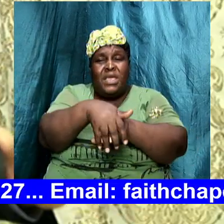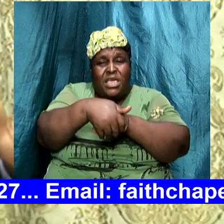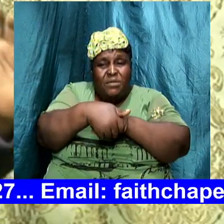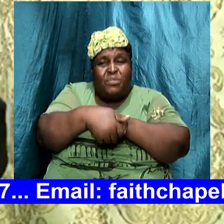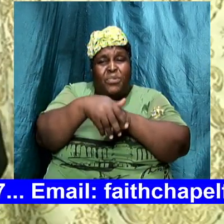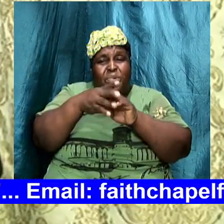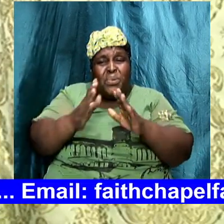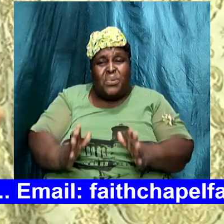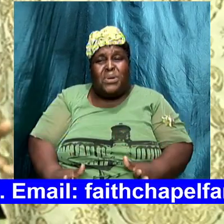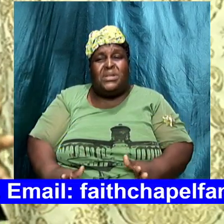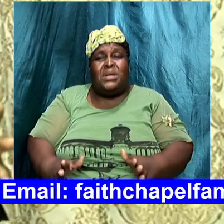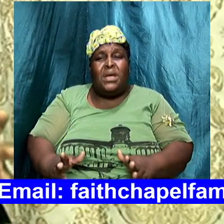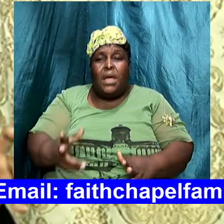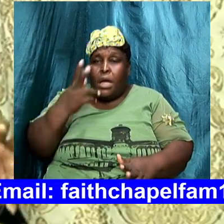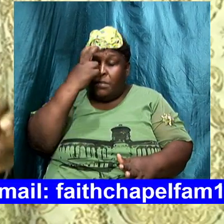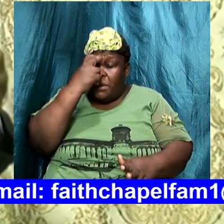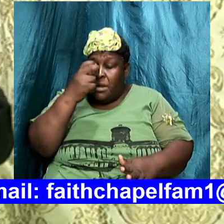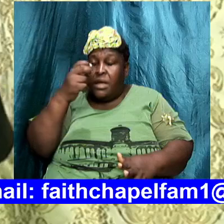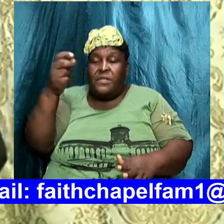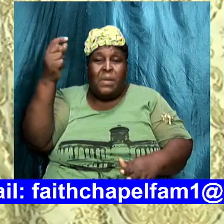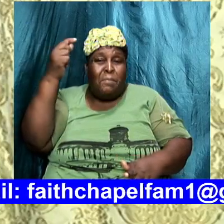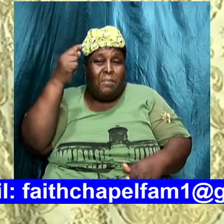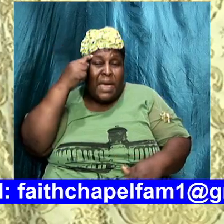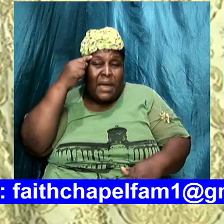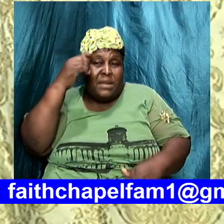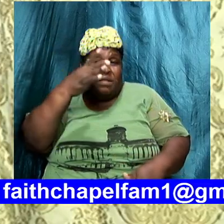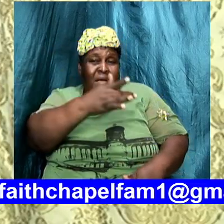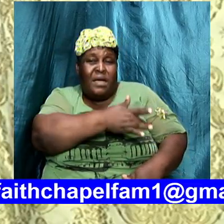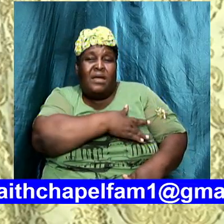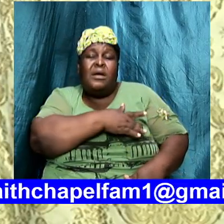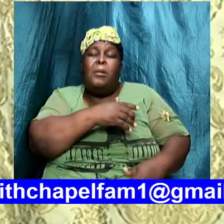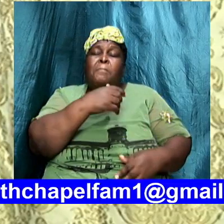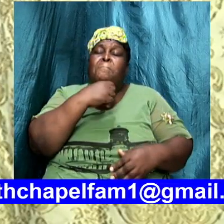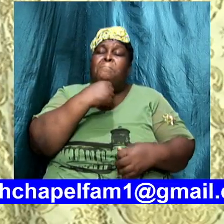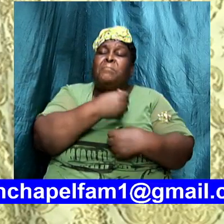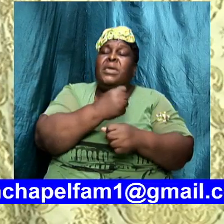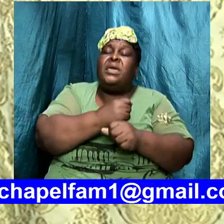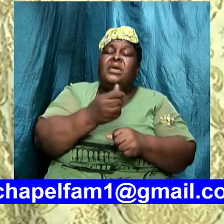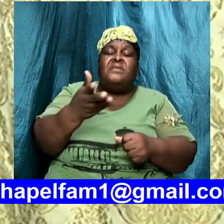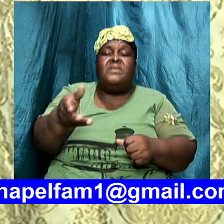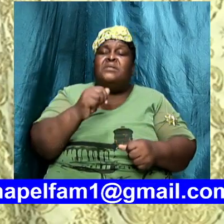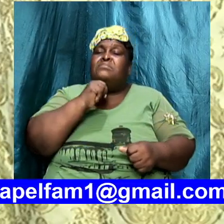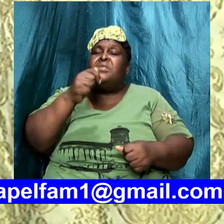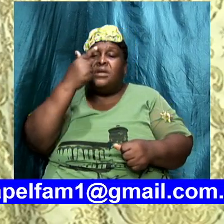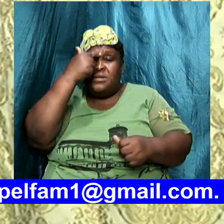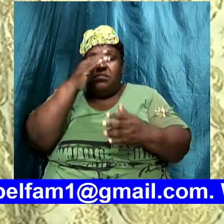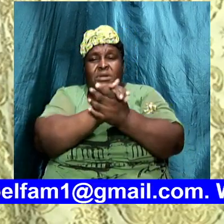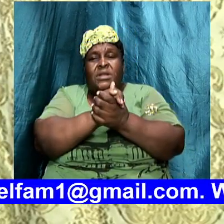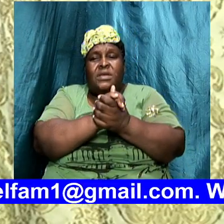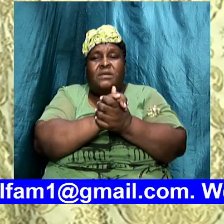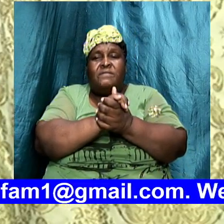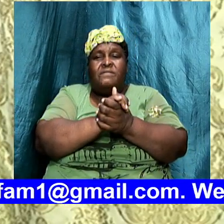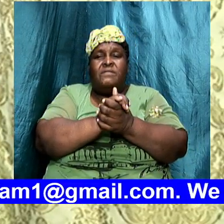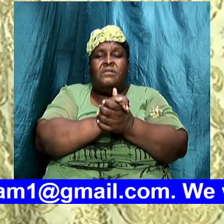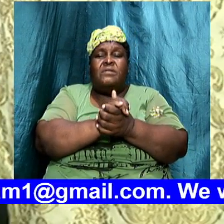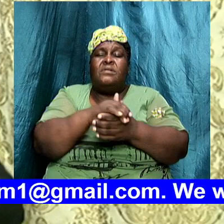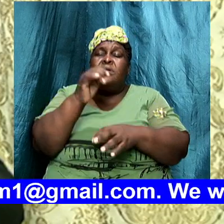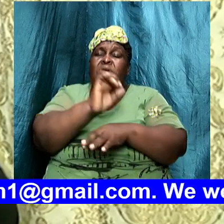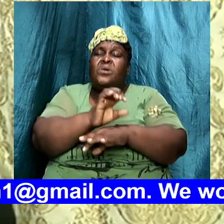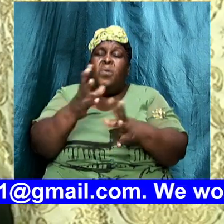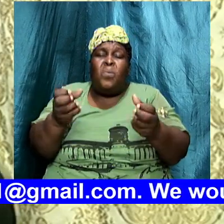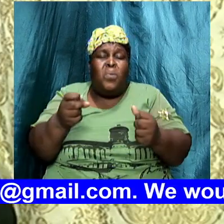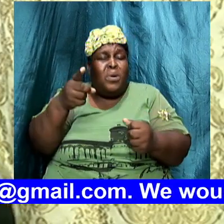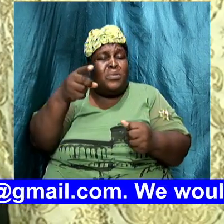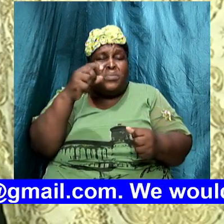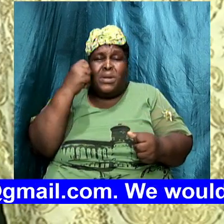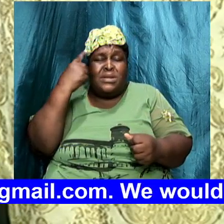minds have blinded their hearts and has caused them not to believe that there is going to be a resurrection church I want you to understand that